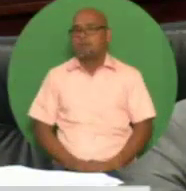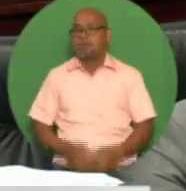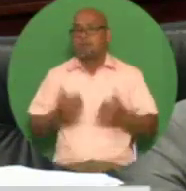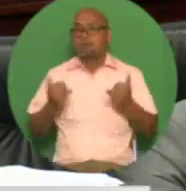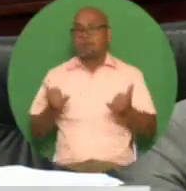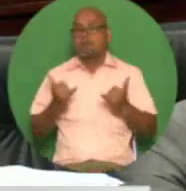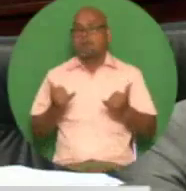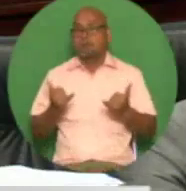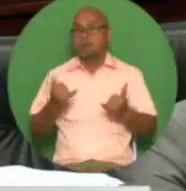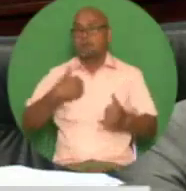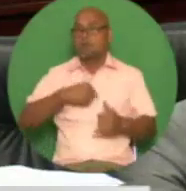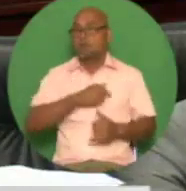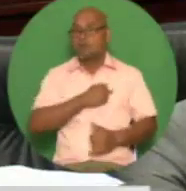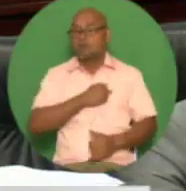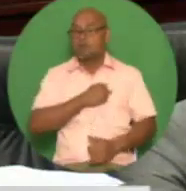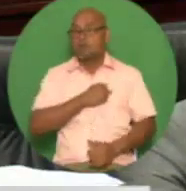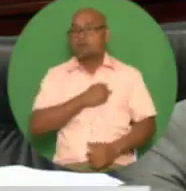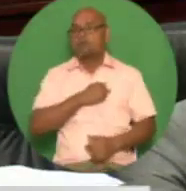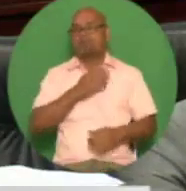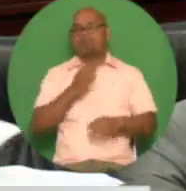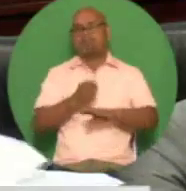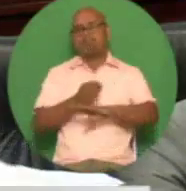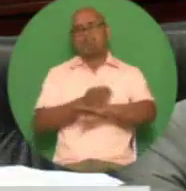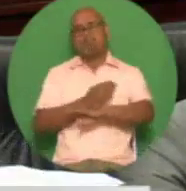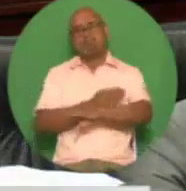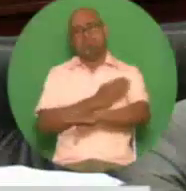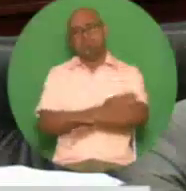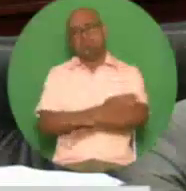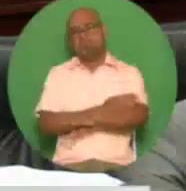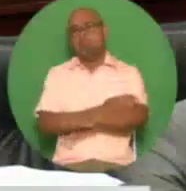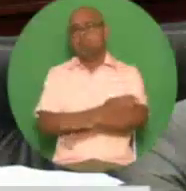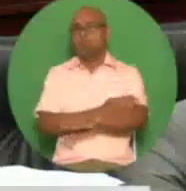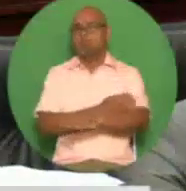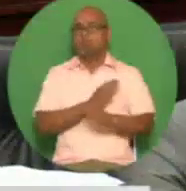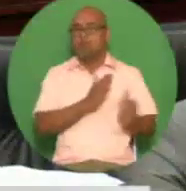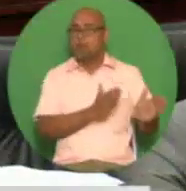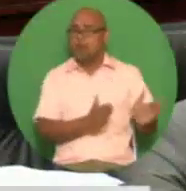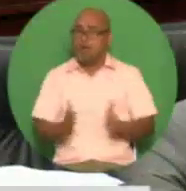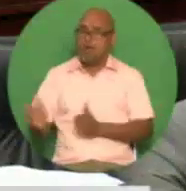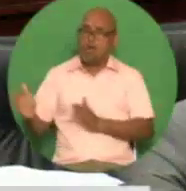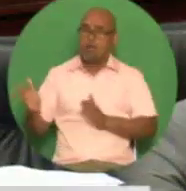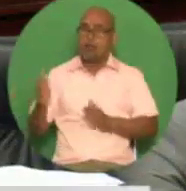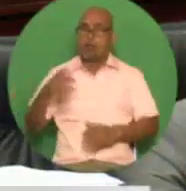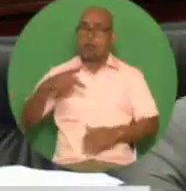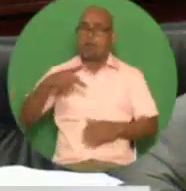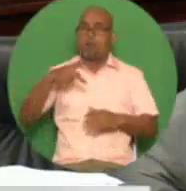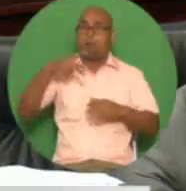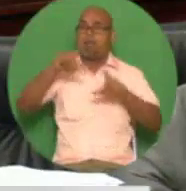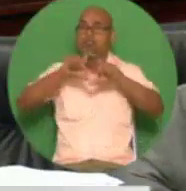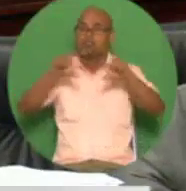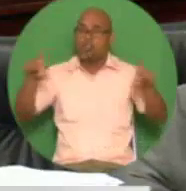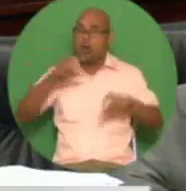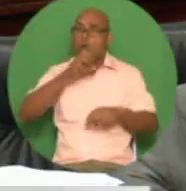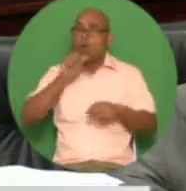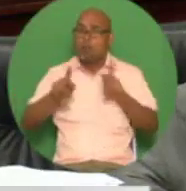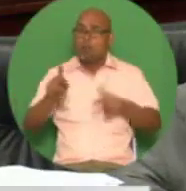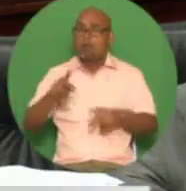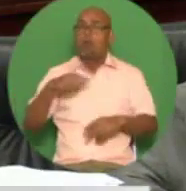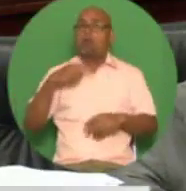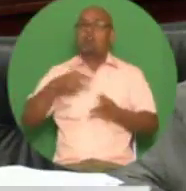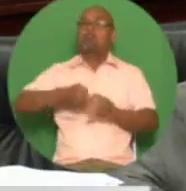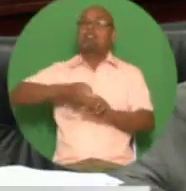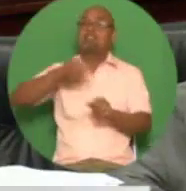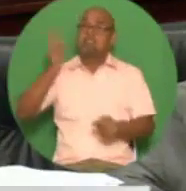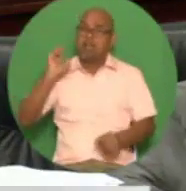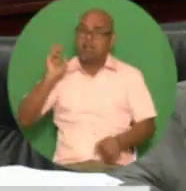improving the administrative arrangements to enable a much more efficient delivery of pension mill services to our retirees our goal is for